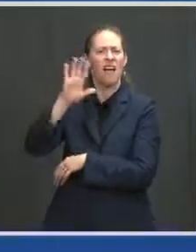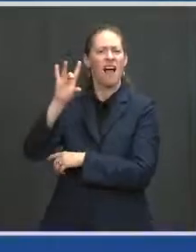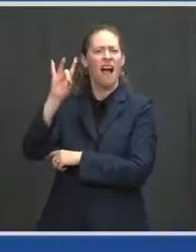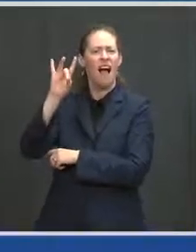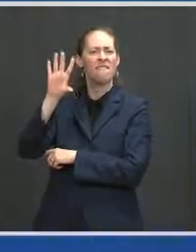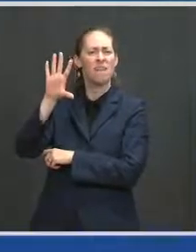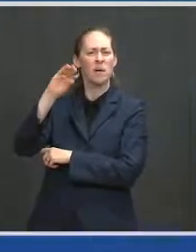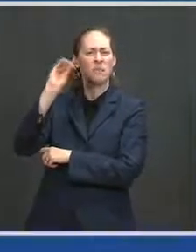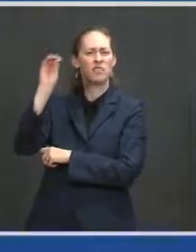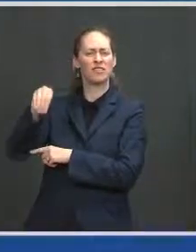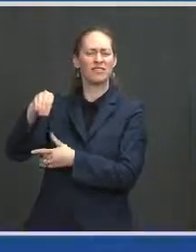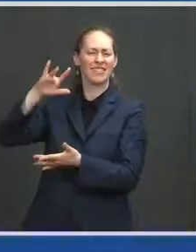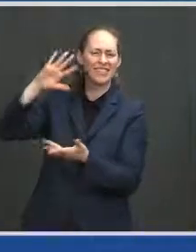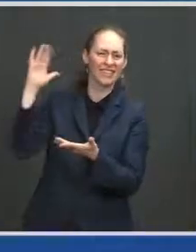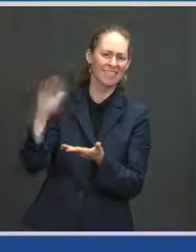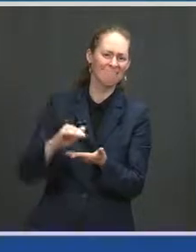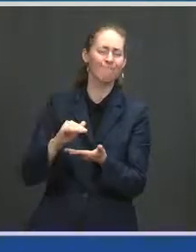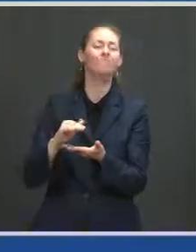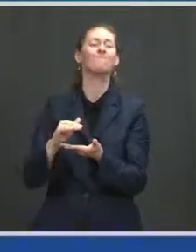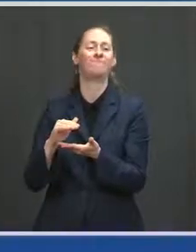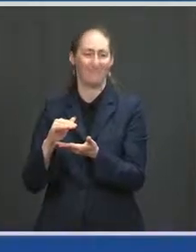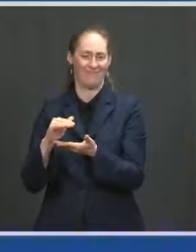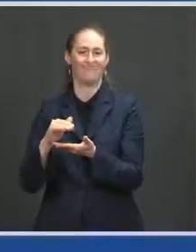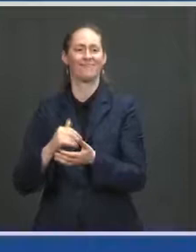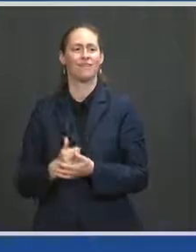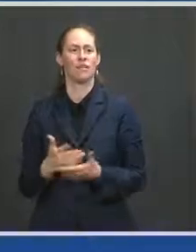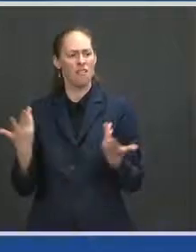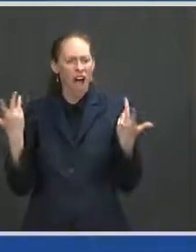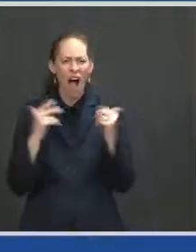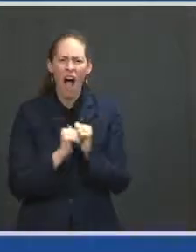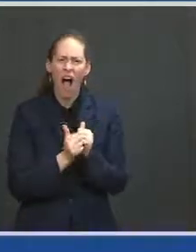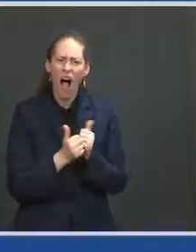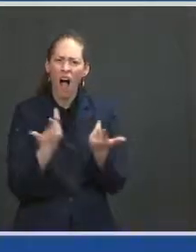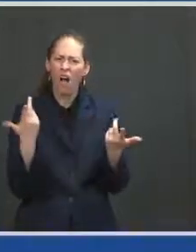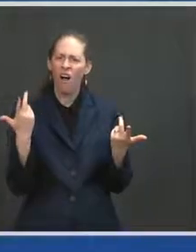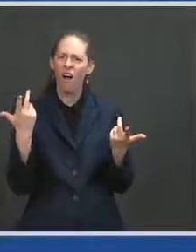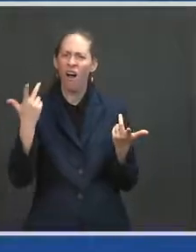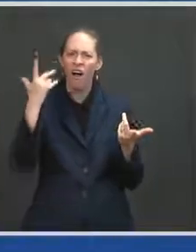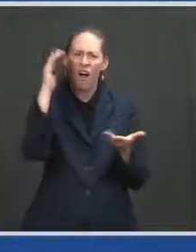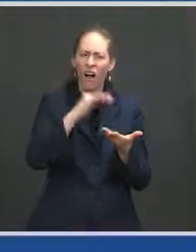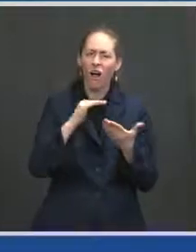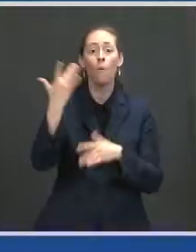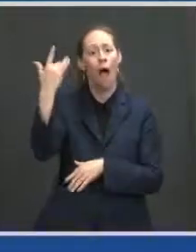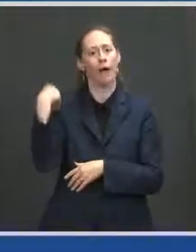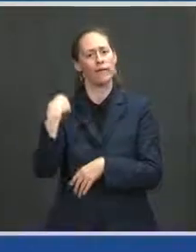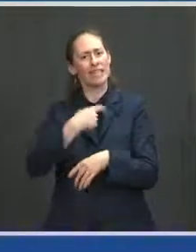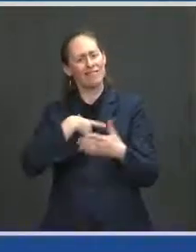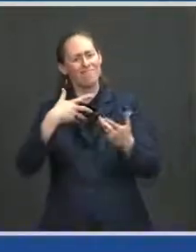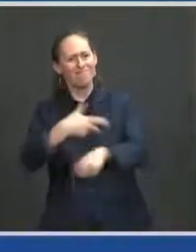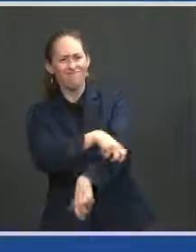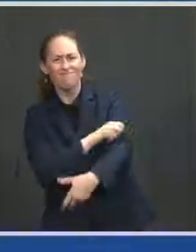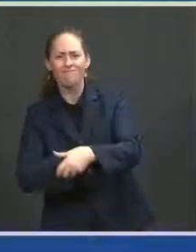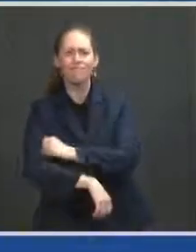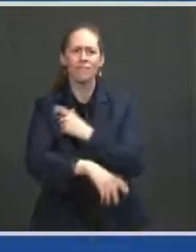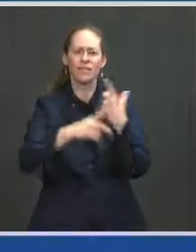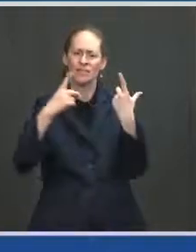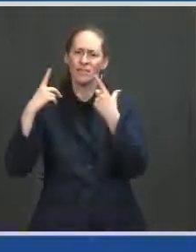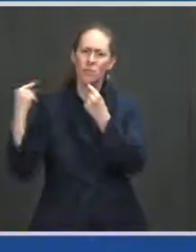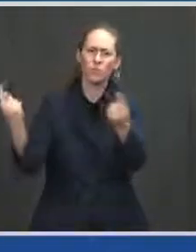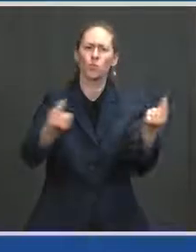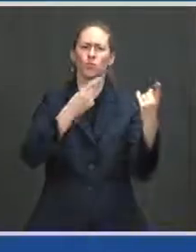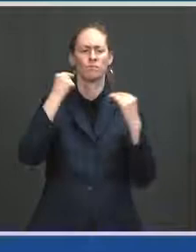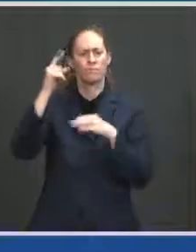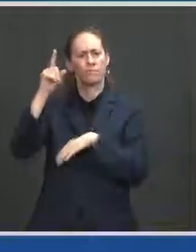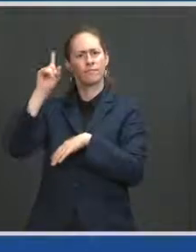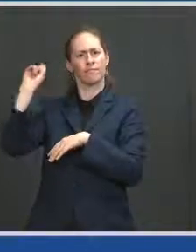we took aggressive action from day one with a whole-of-government response. We used every lever at our disposal